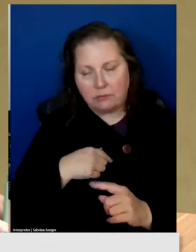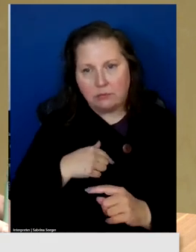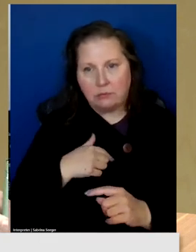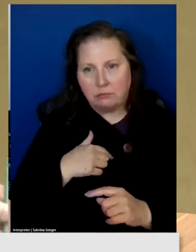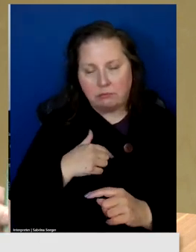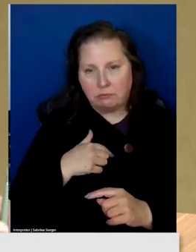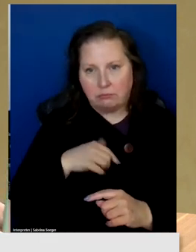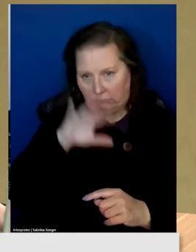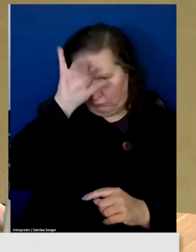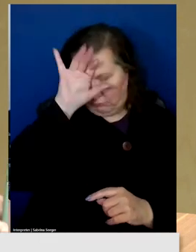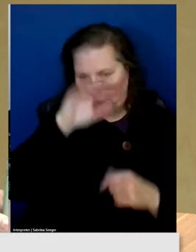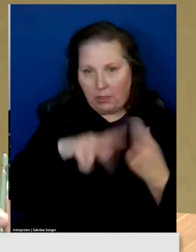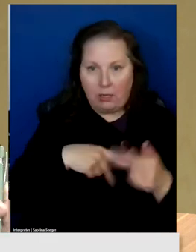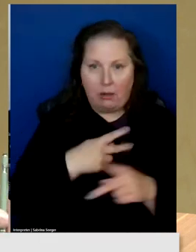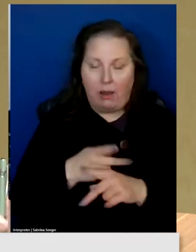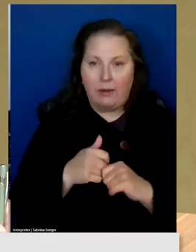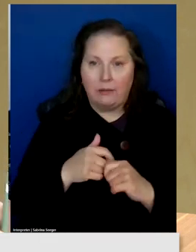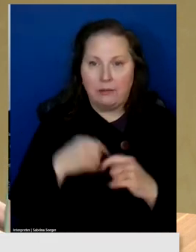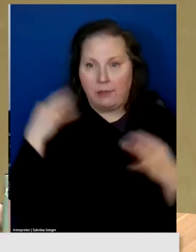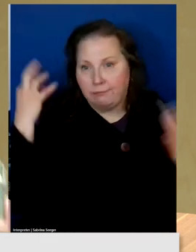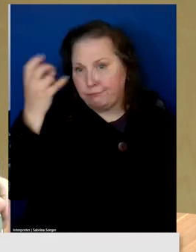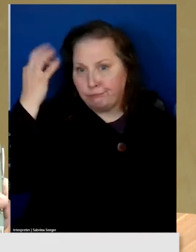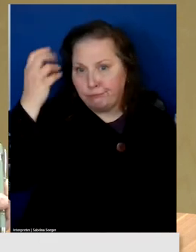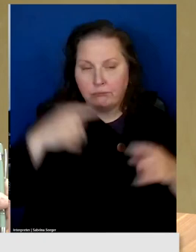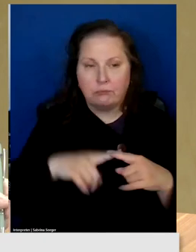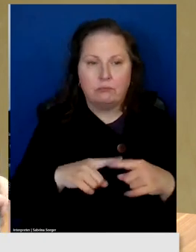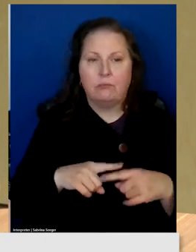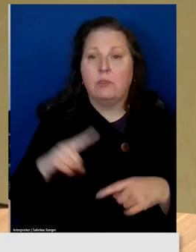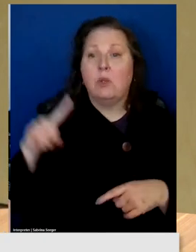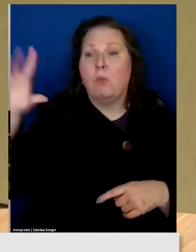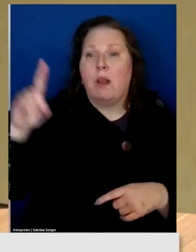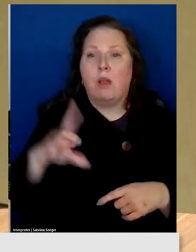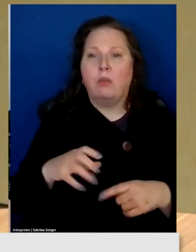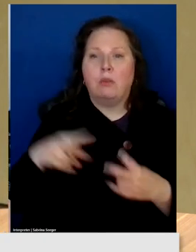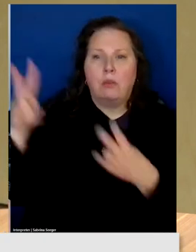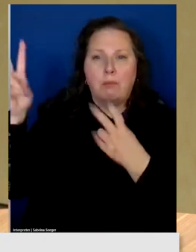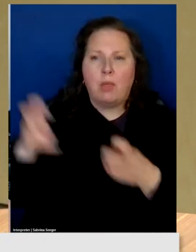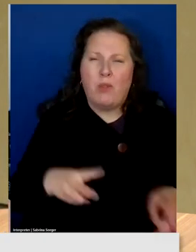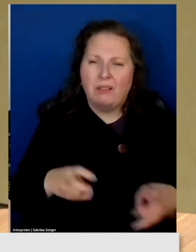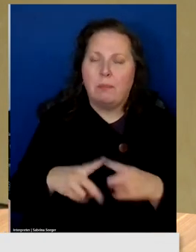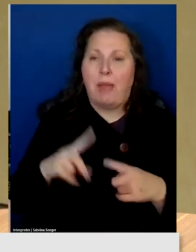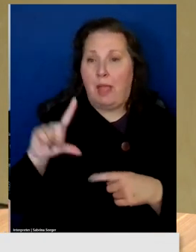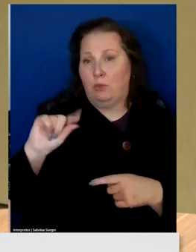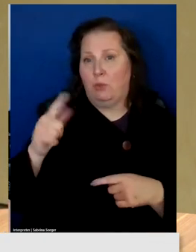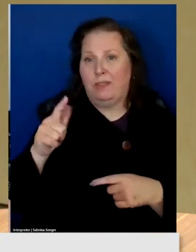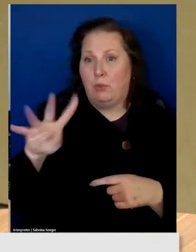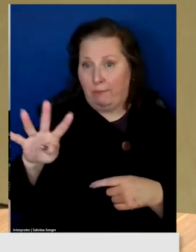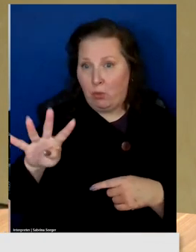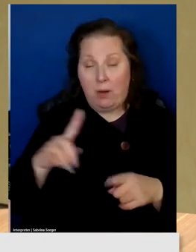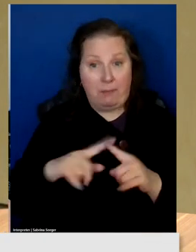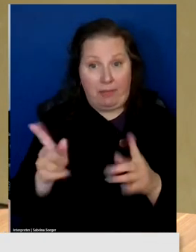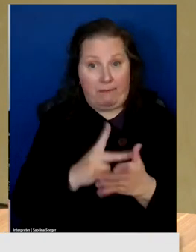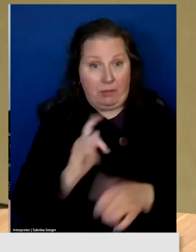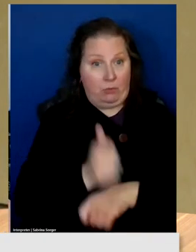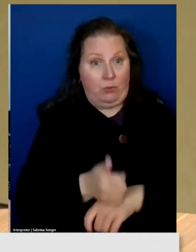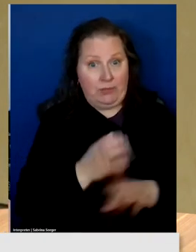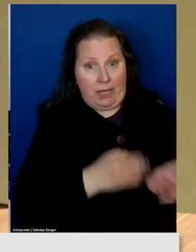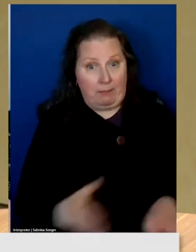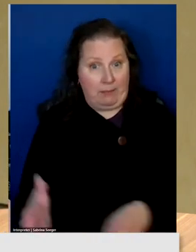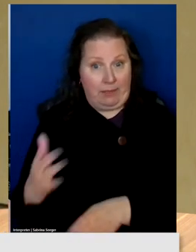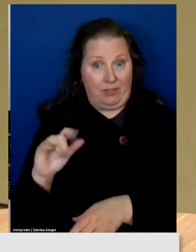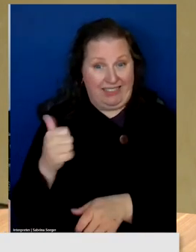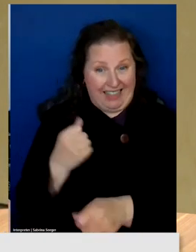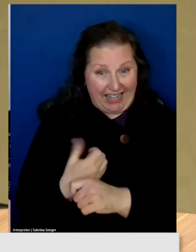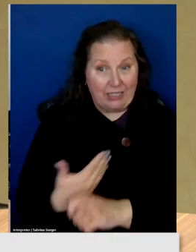statute actually says that we'll have a hundred and a hundred by 2024. And yet the failure to write a plan over the last